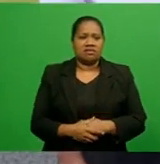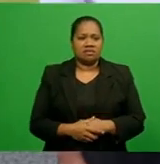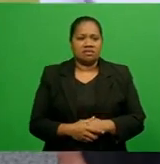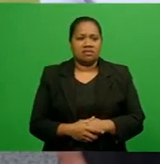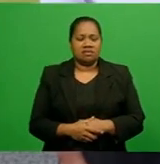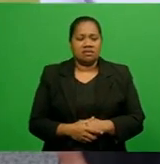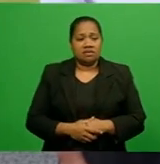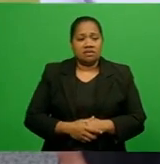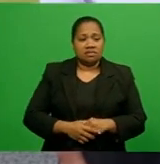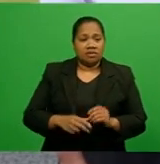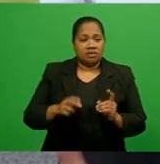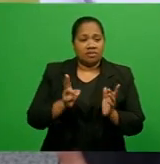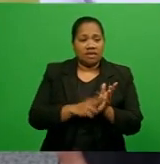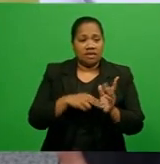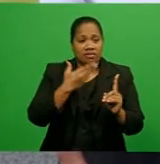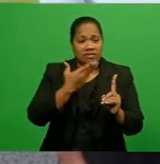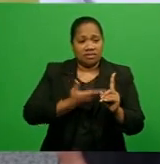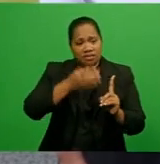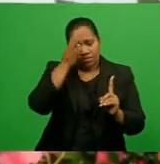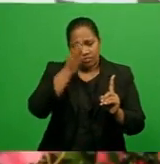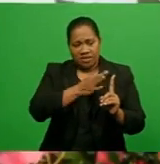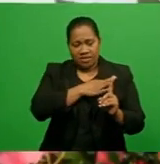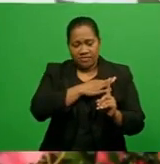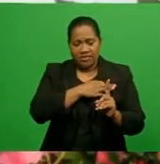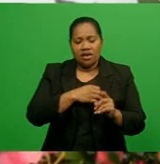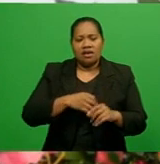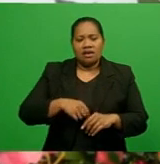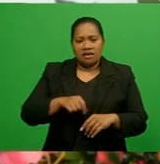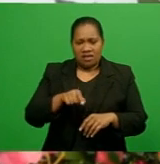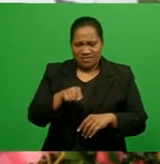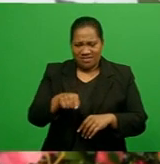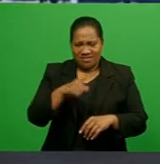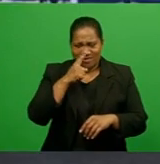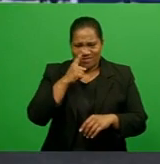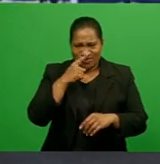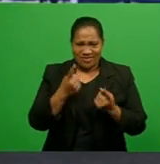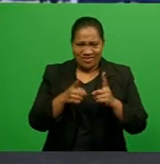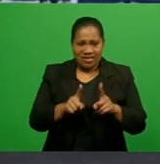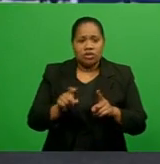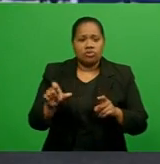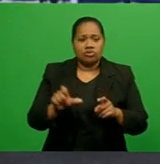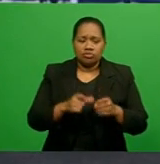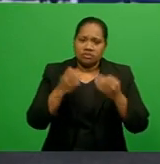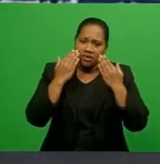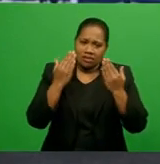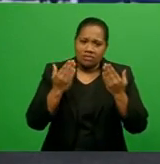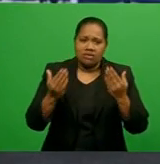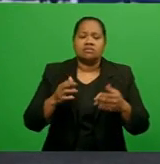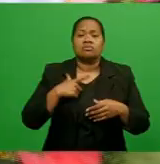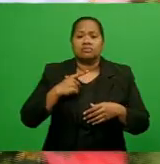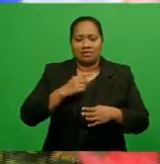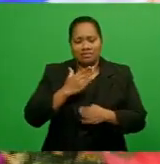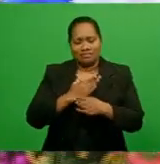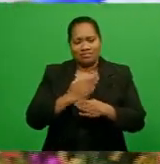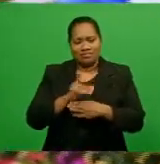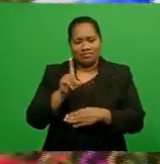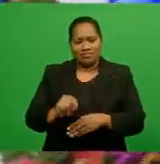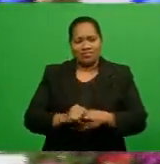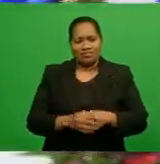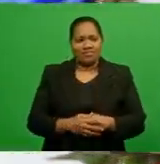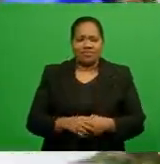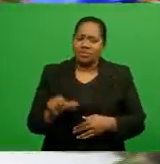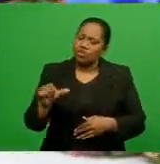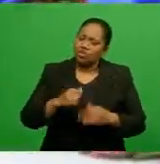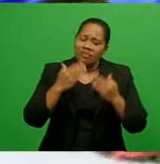Naidu believes officers deserve to get the acknowledgement for the work they've done. They are really working hard. They should be